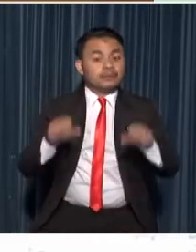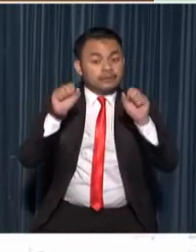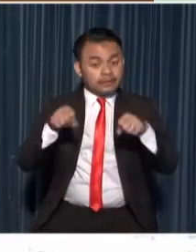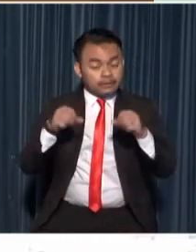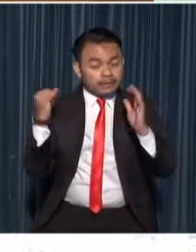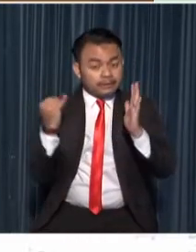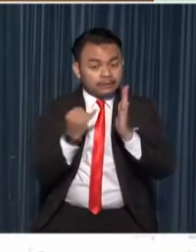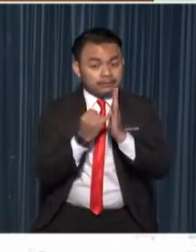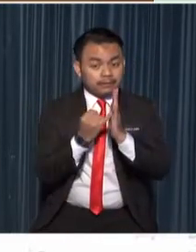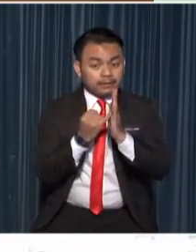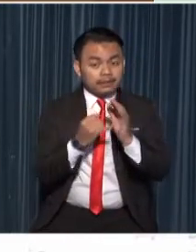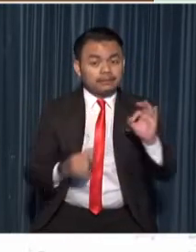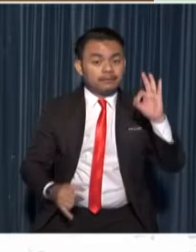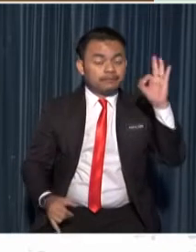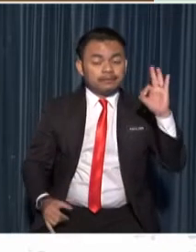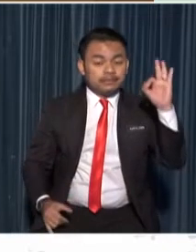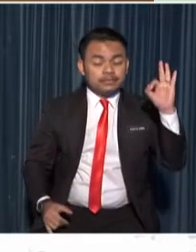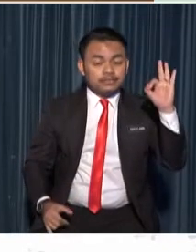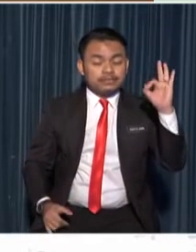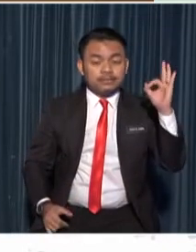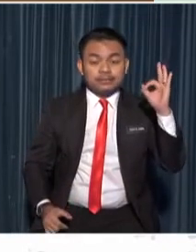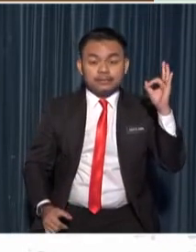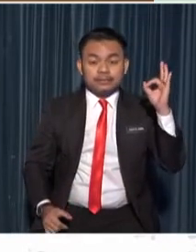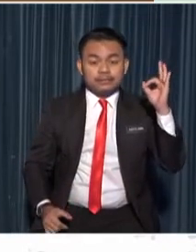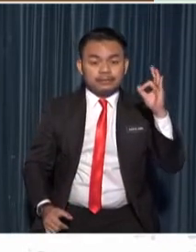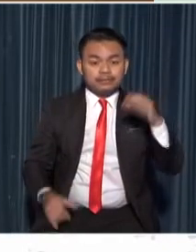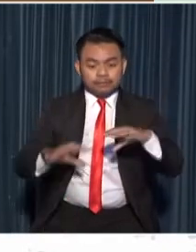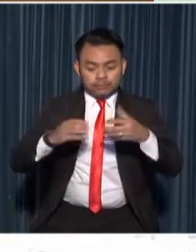the furniture that is made of wood